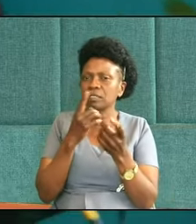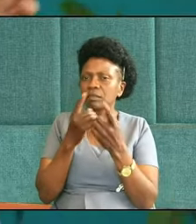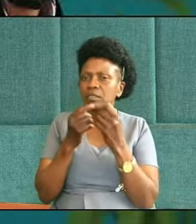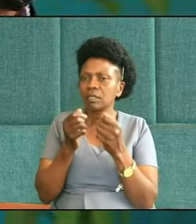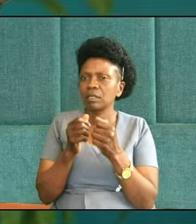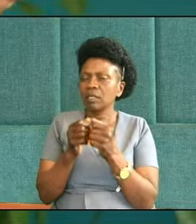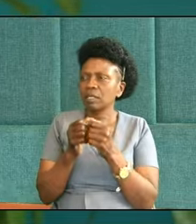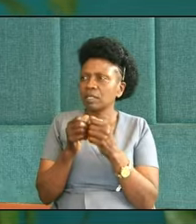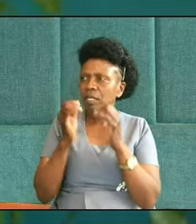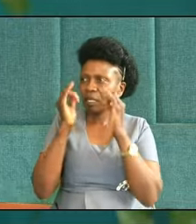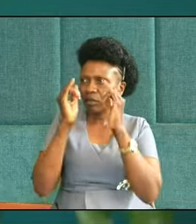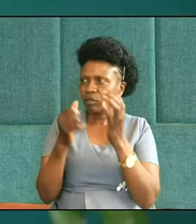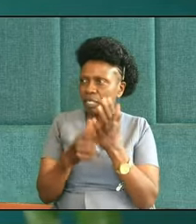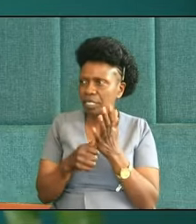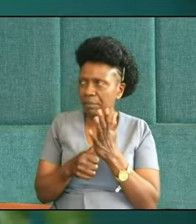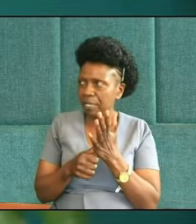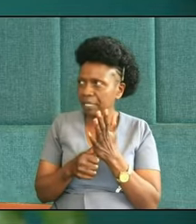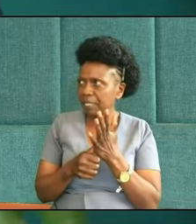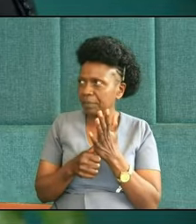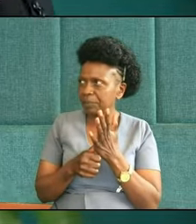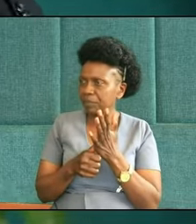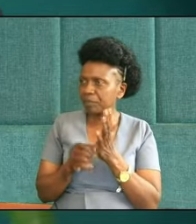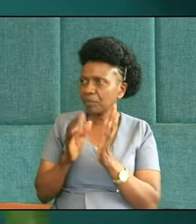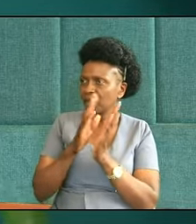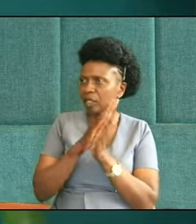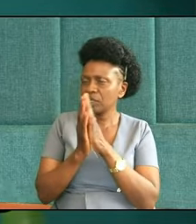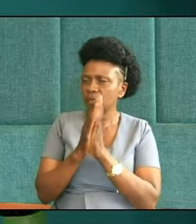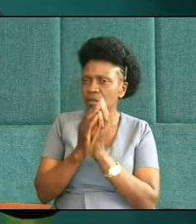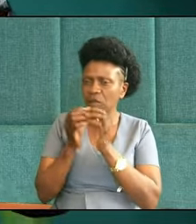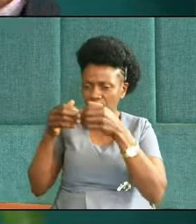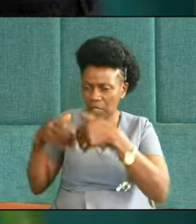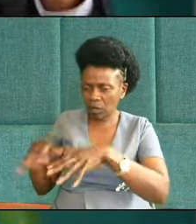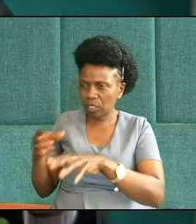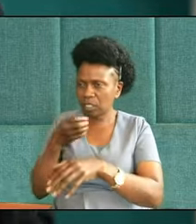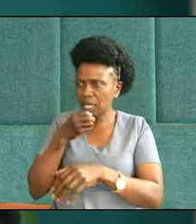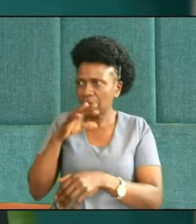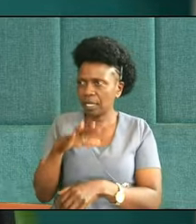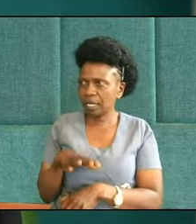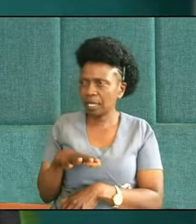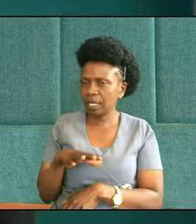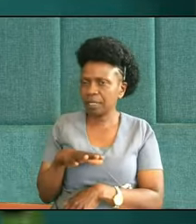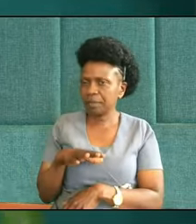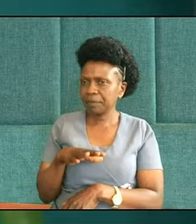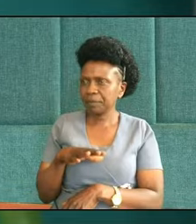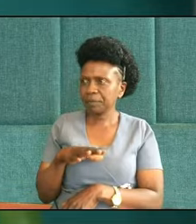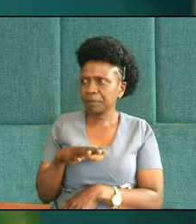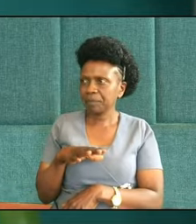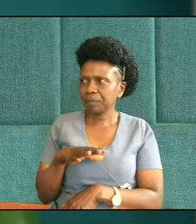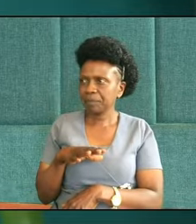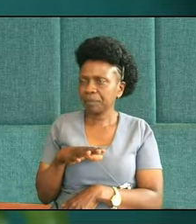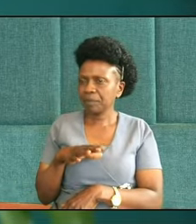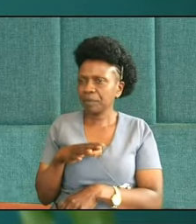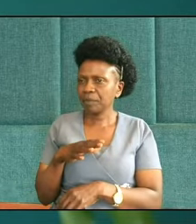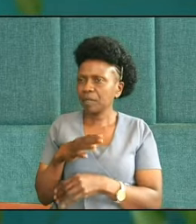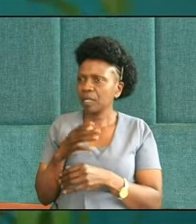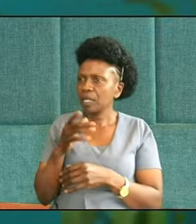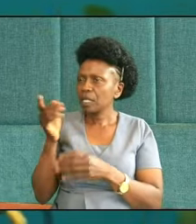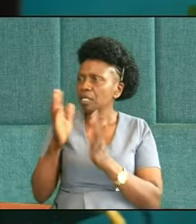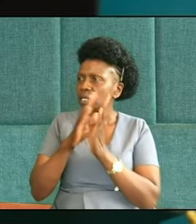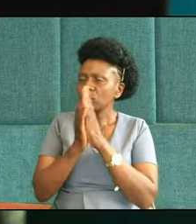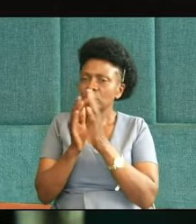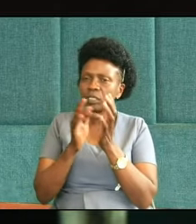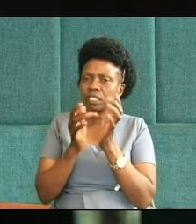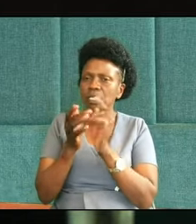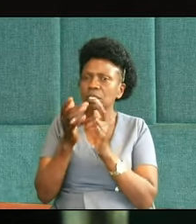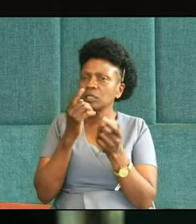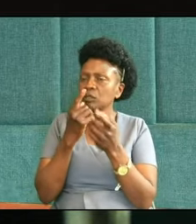who had strayed away, we often call it the story of the what son? Prodigal son. Now, what's interesting, that's the story